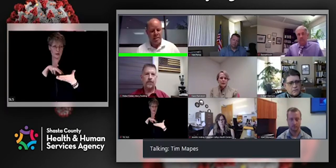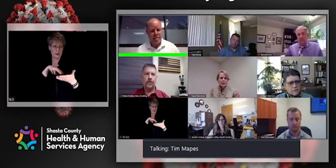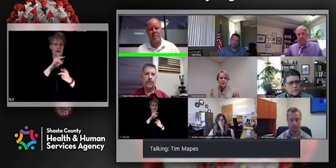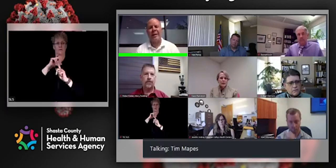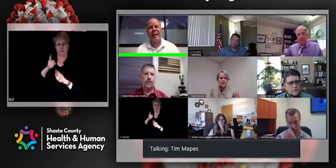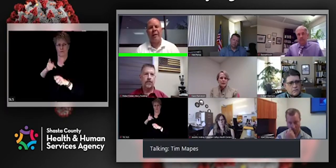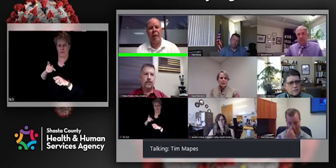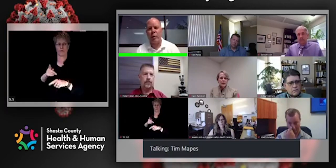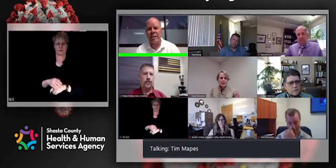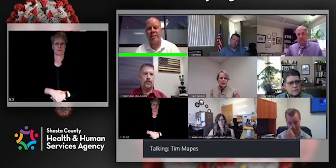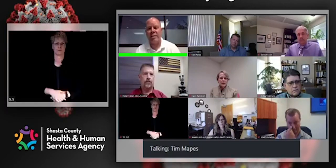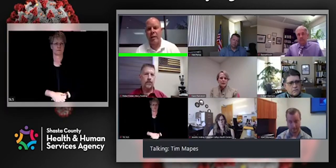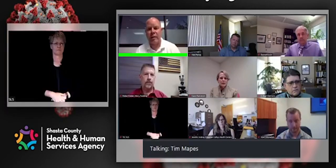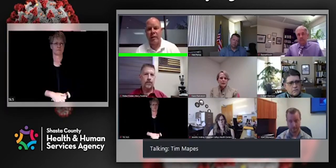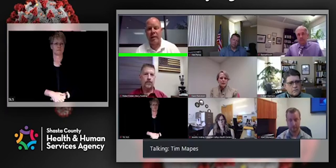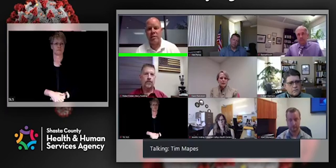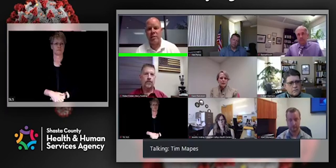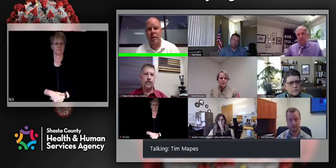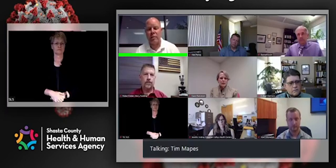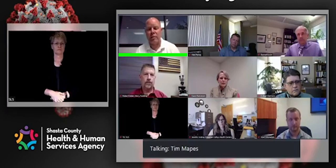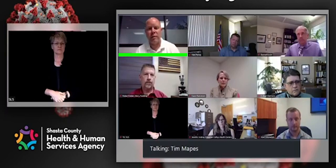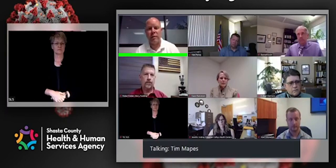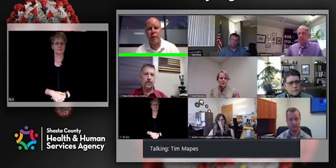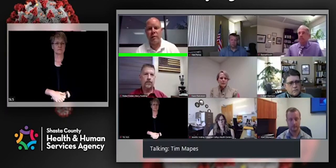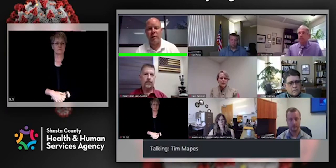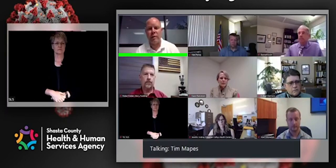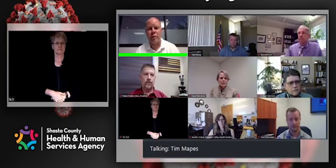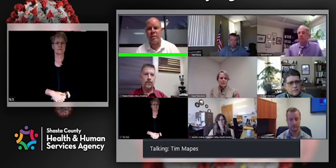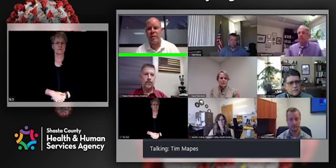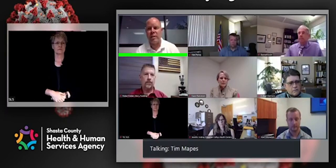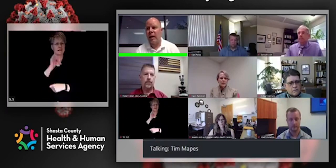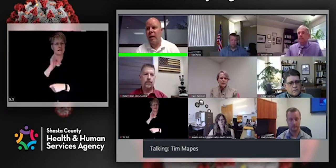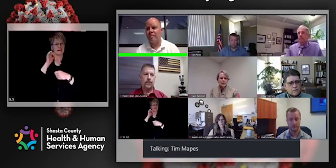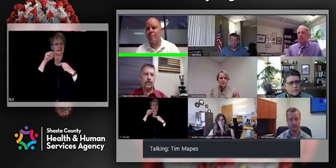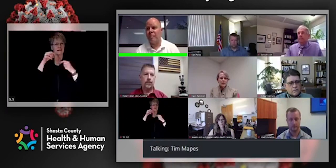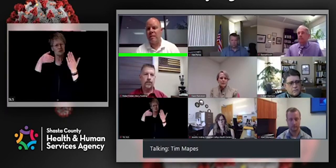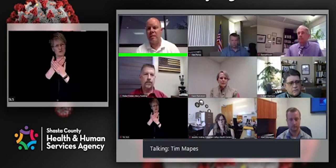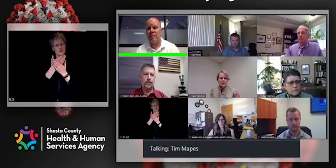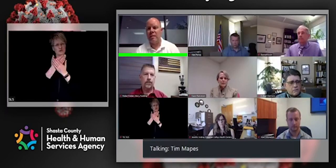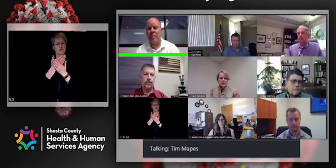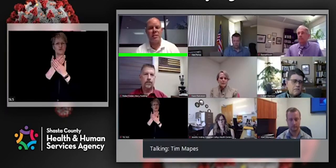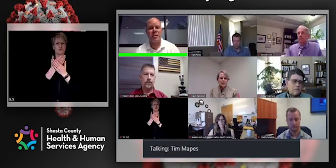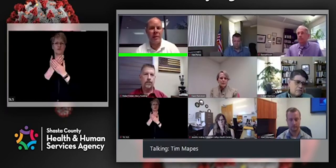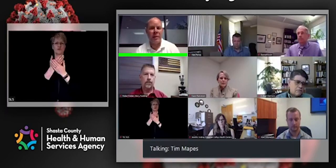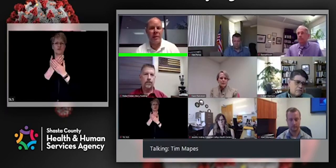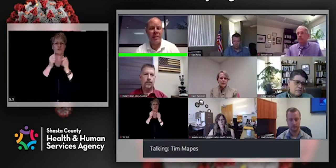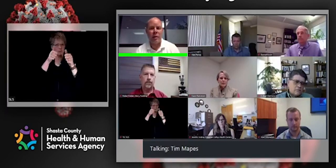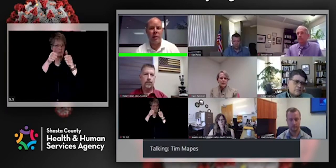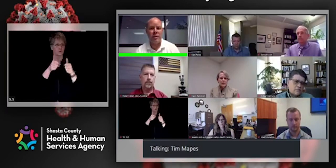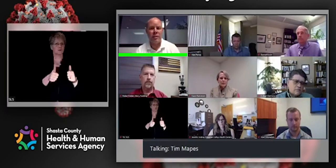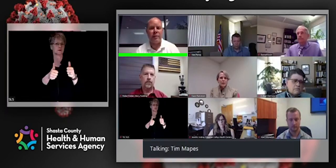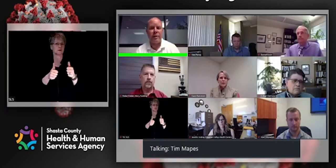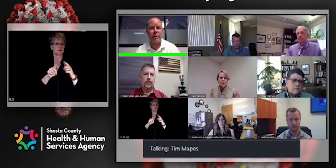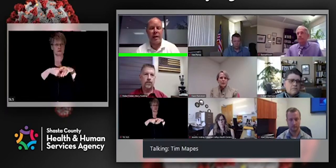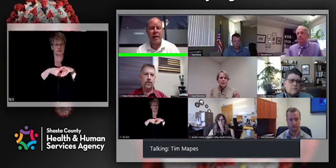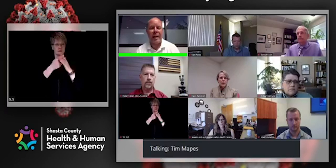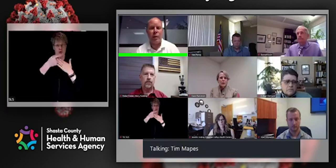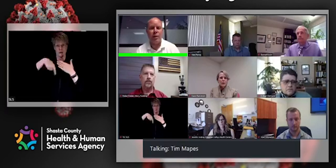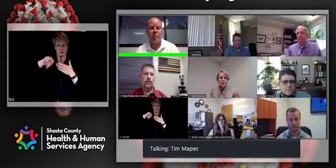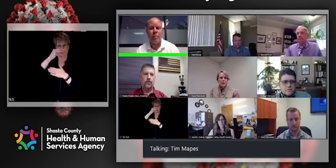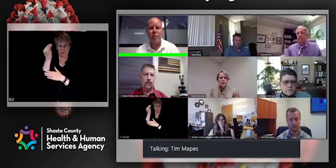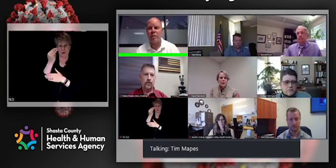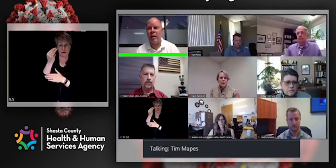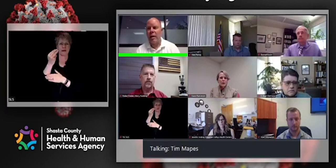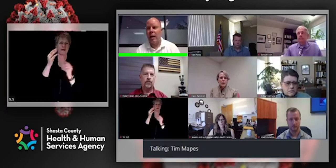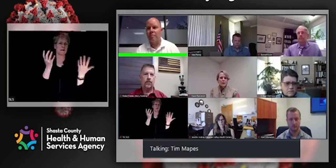actually consistent with how other regions and other counties are delivering their numbers. Um, it, it makes it a little bit easier on the staff to